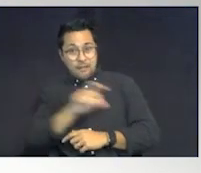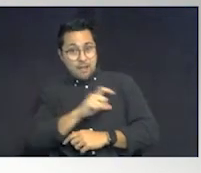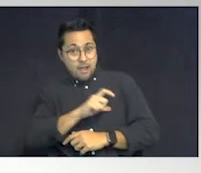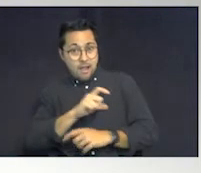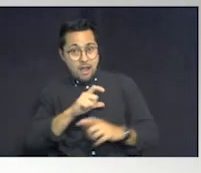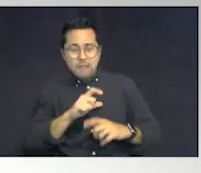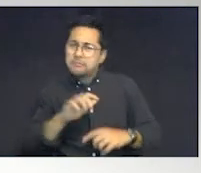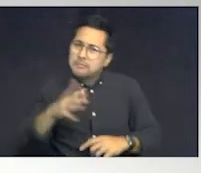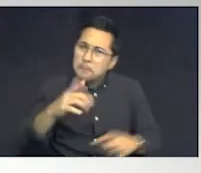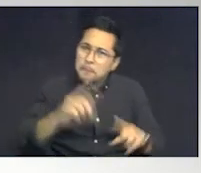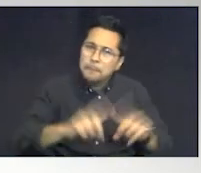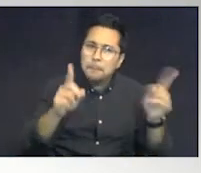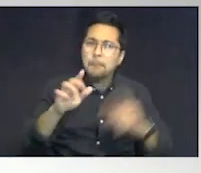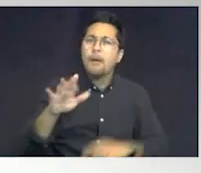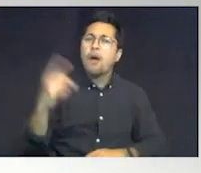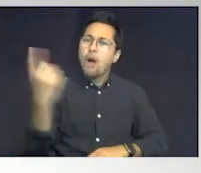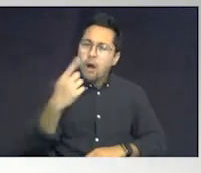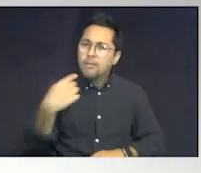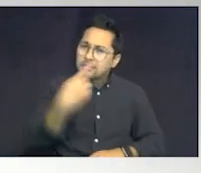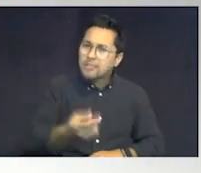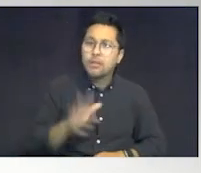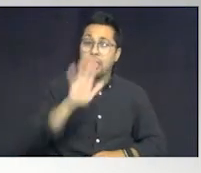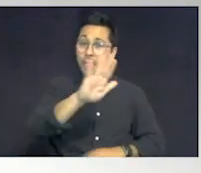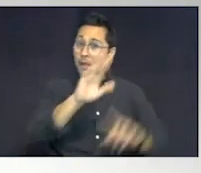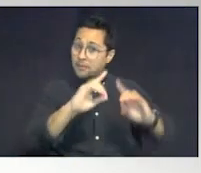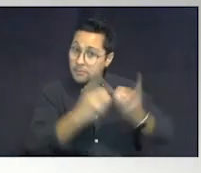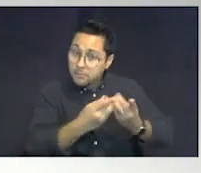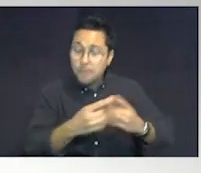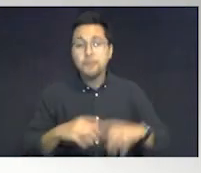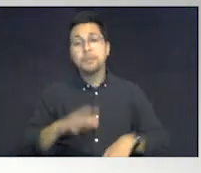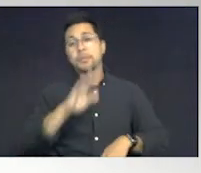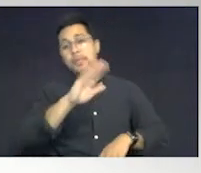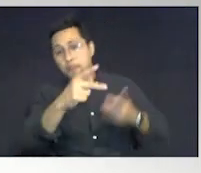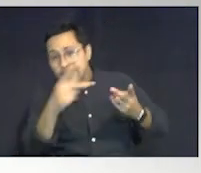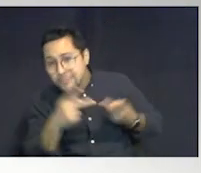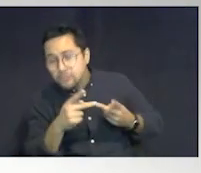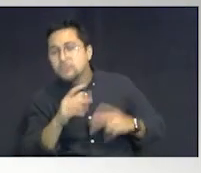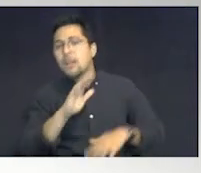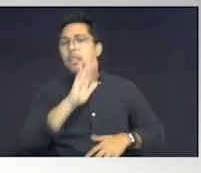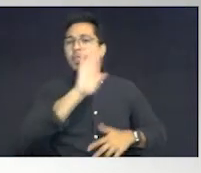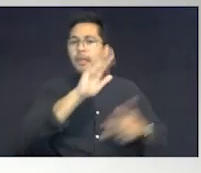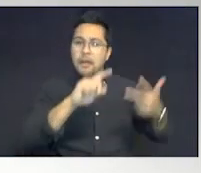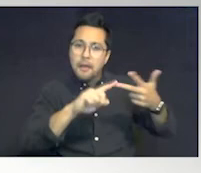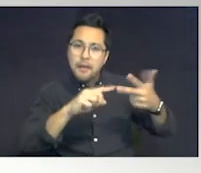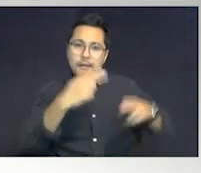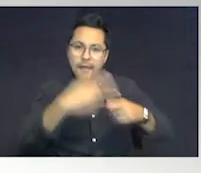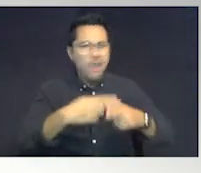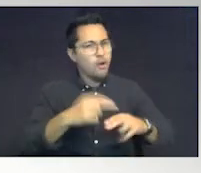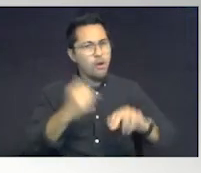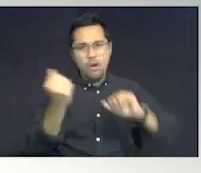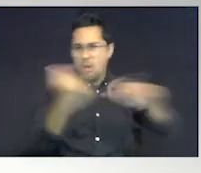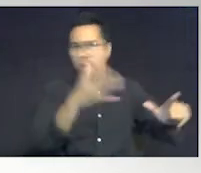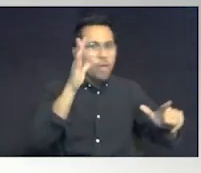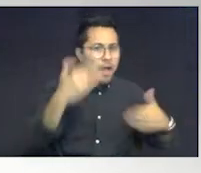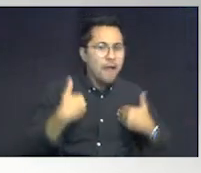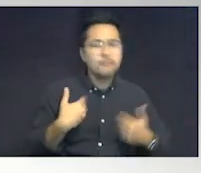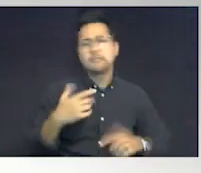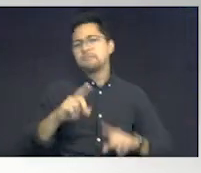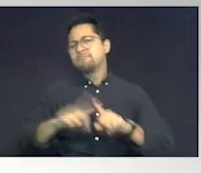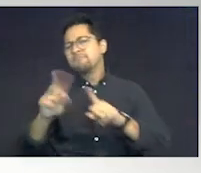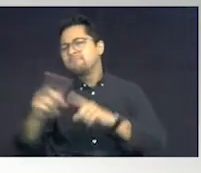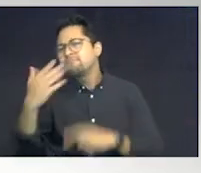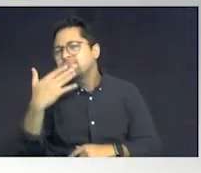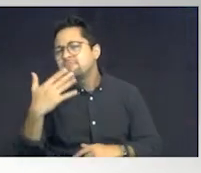but they always will tell you the department, your position, and your name. All ID will have that. Will be different color, different